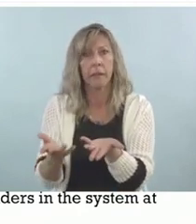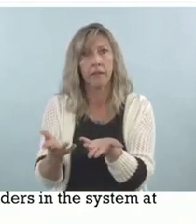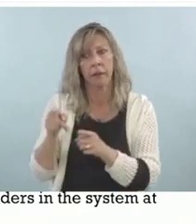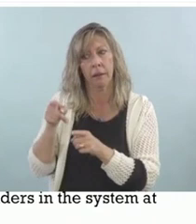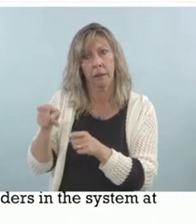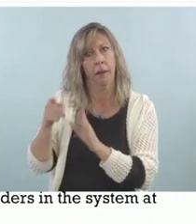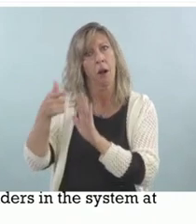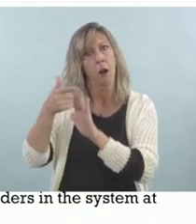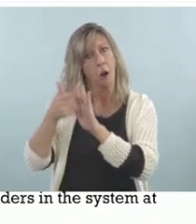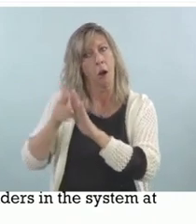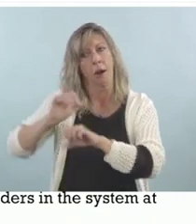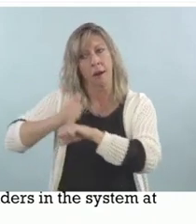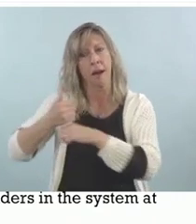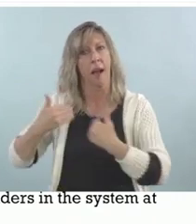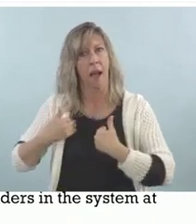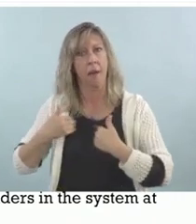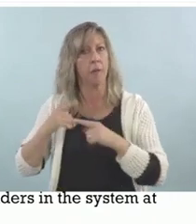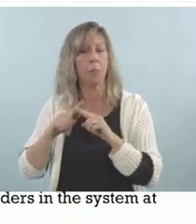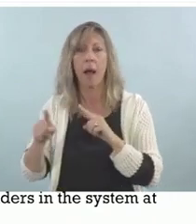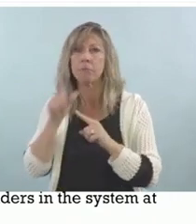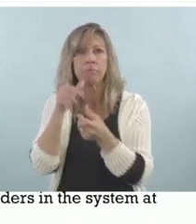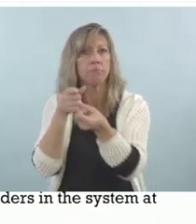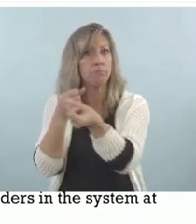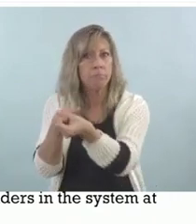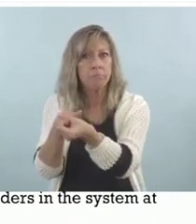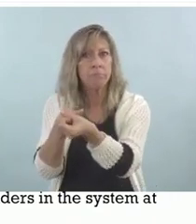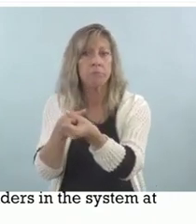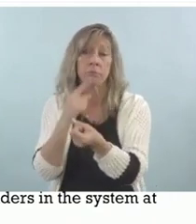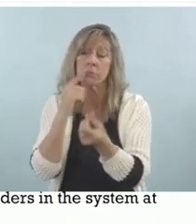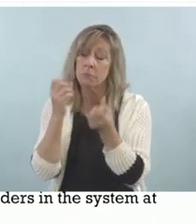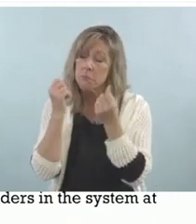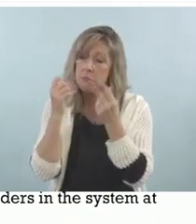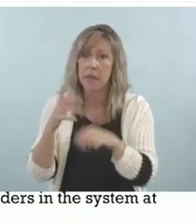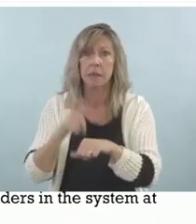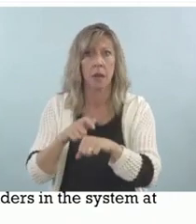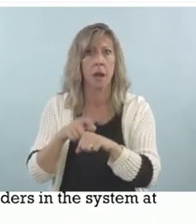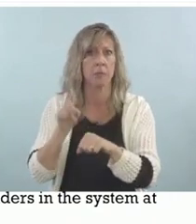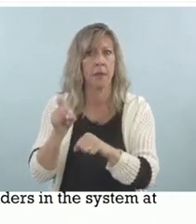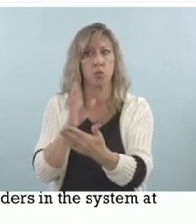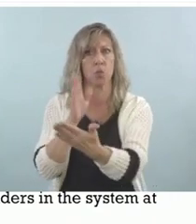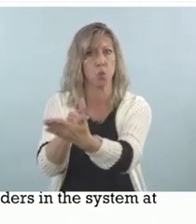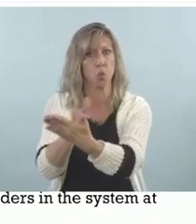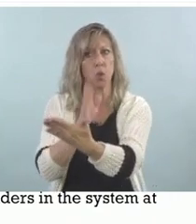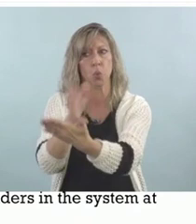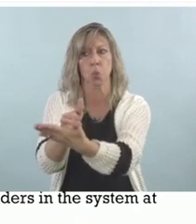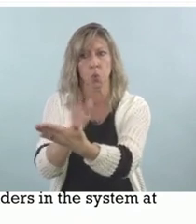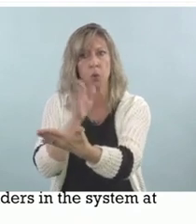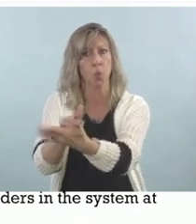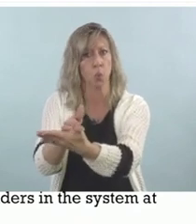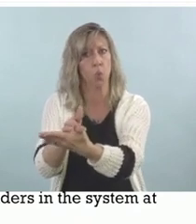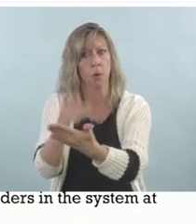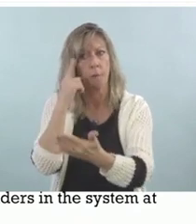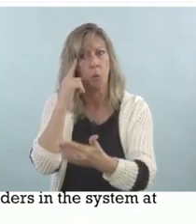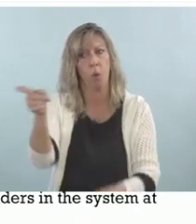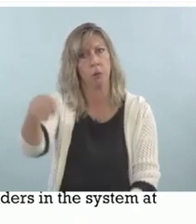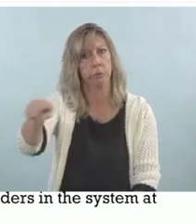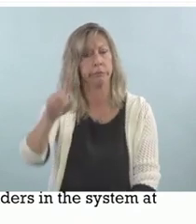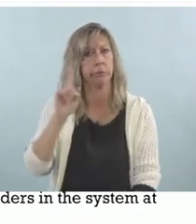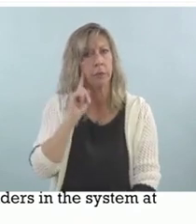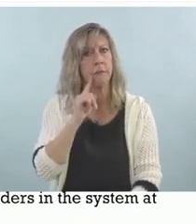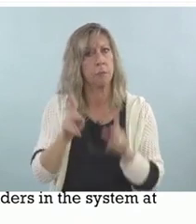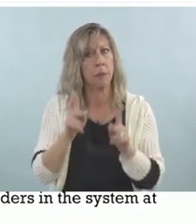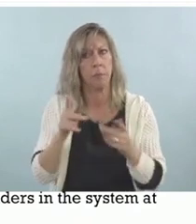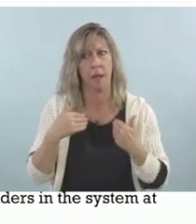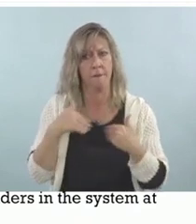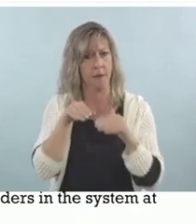advocacy groups to have basic ADA access in prison. For a quick example, a deaf person